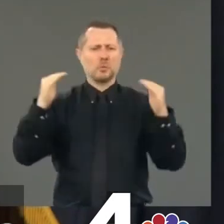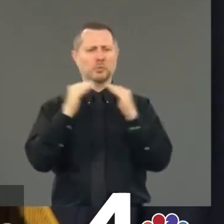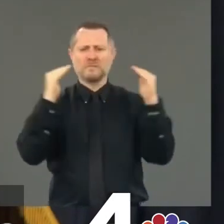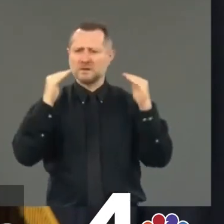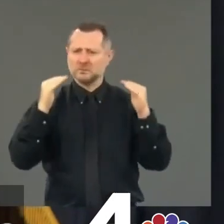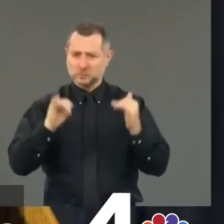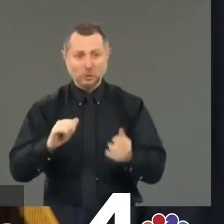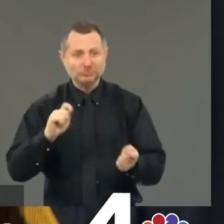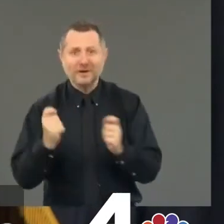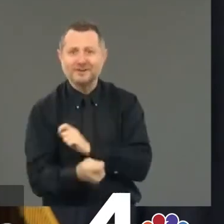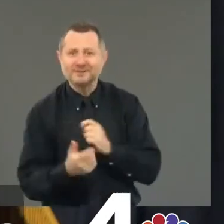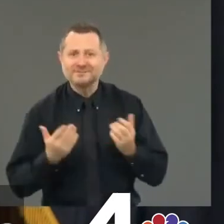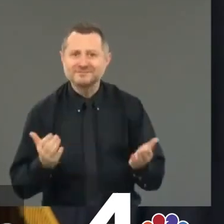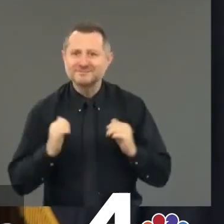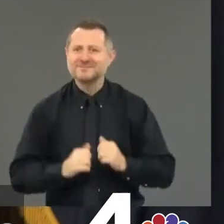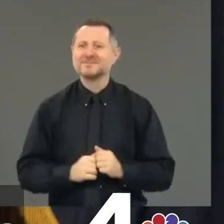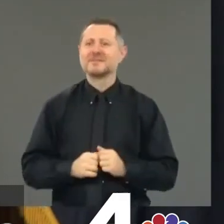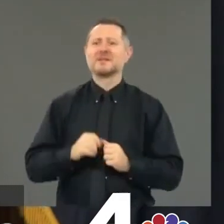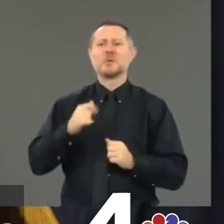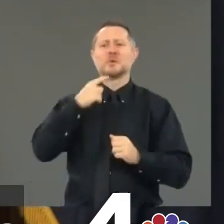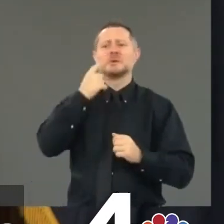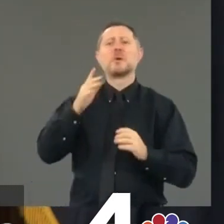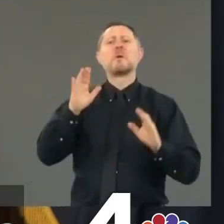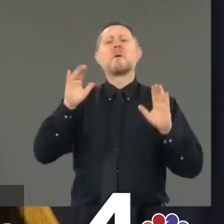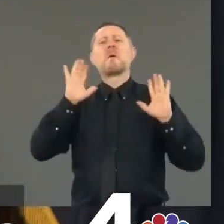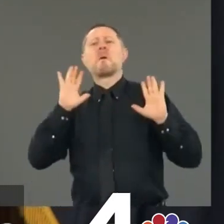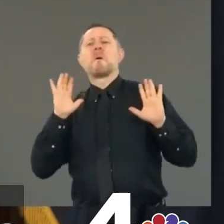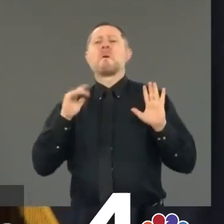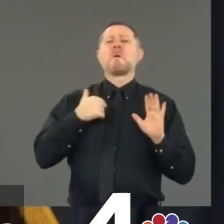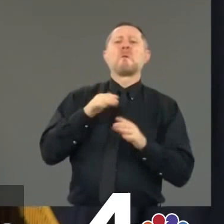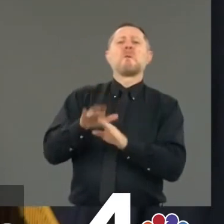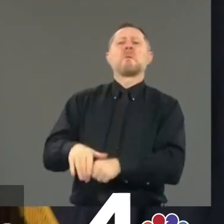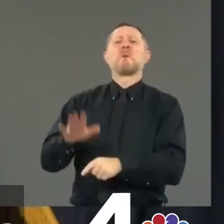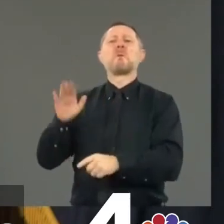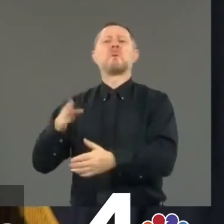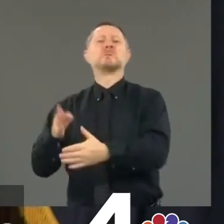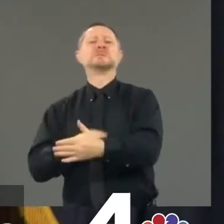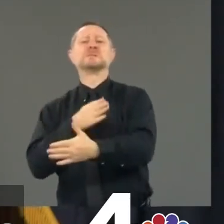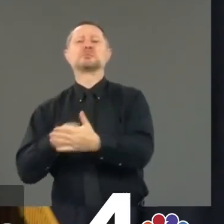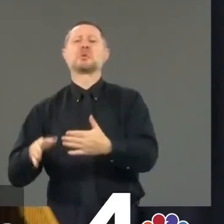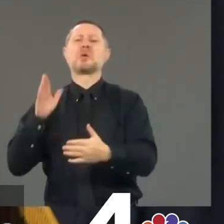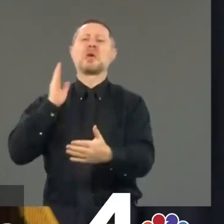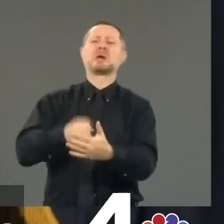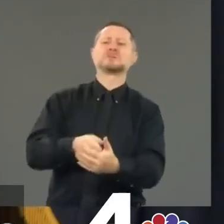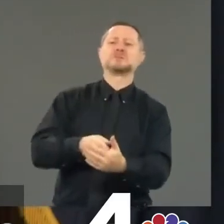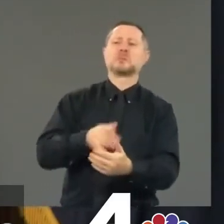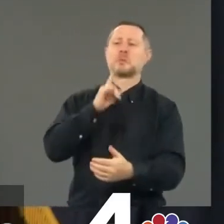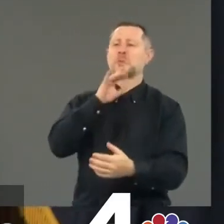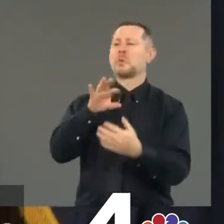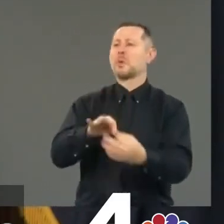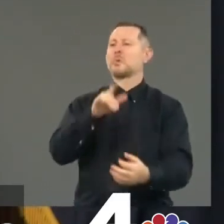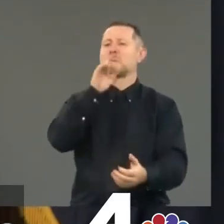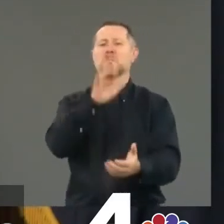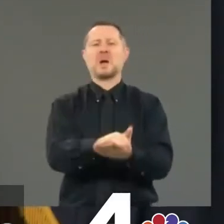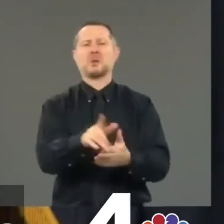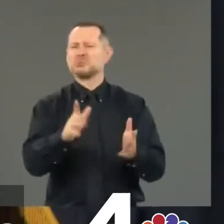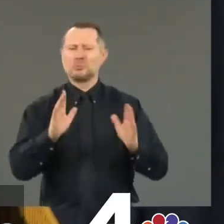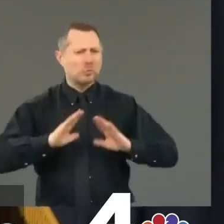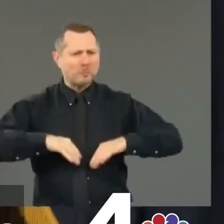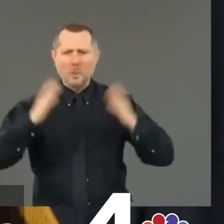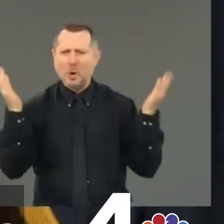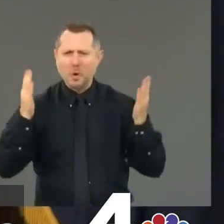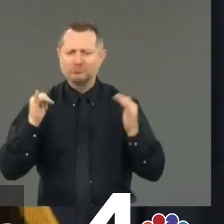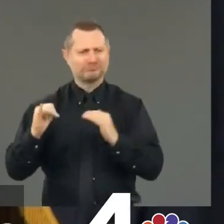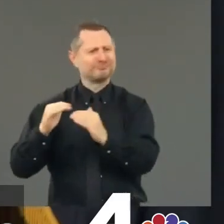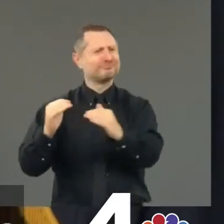said we will no longer discriminate when it comes to marriage and telling people